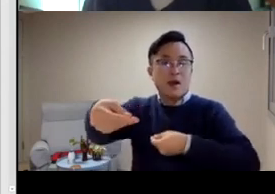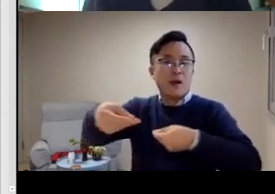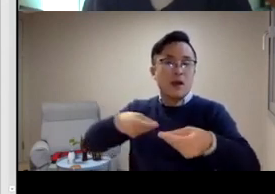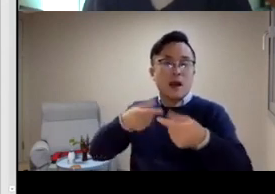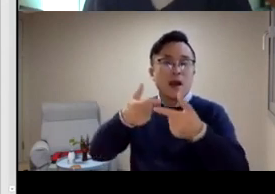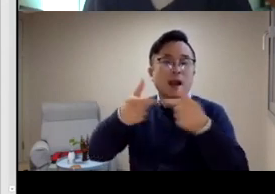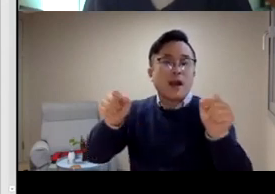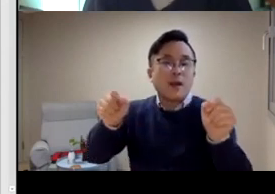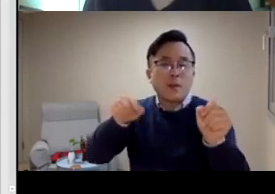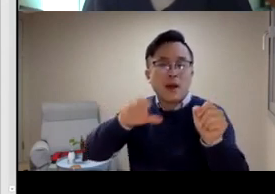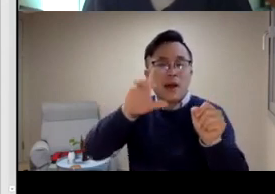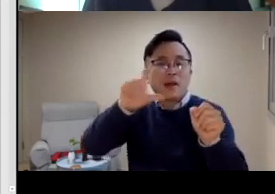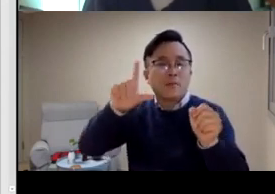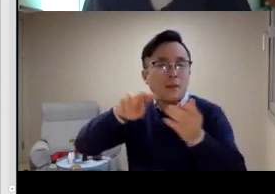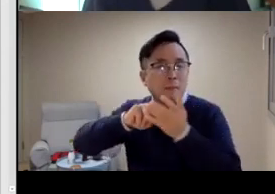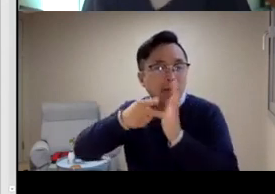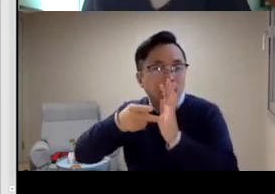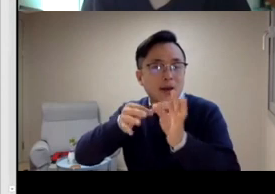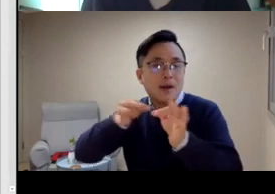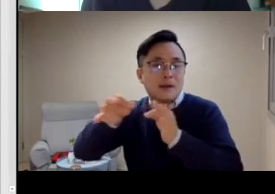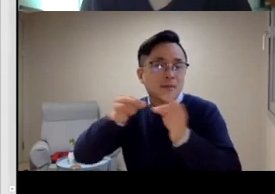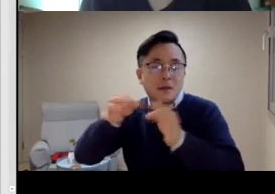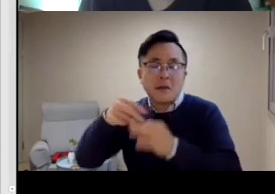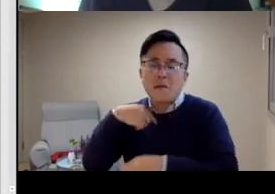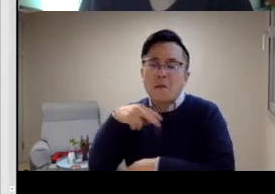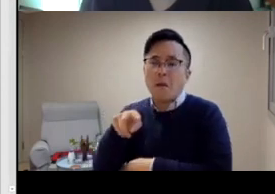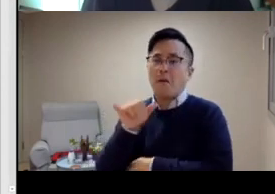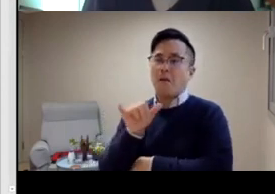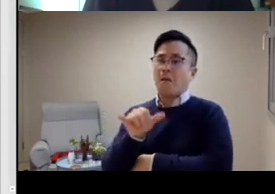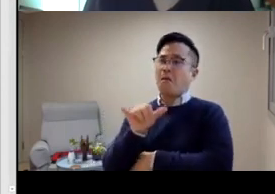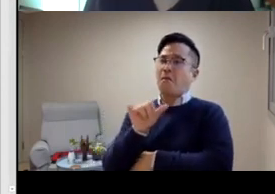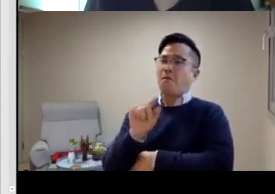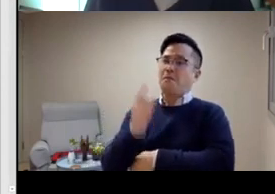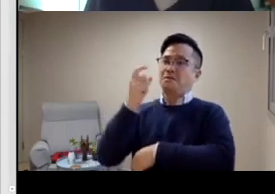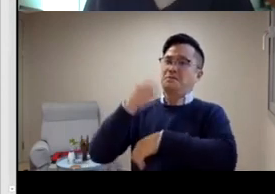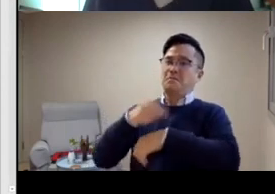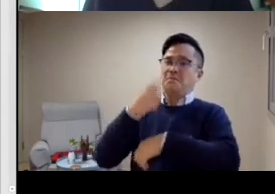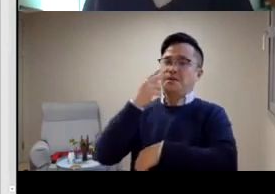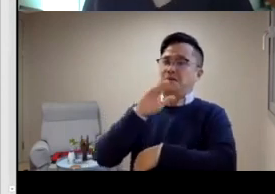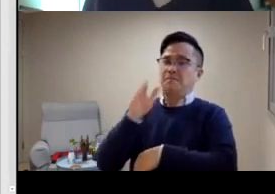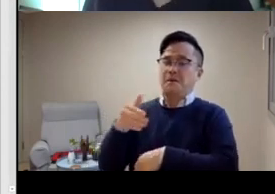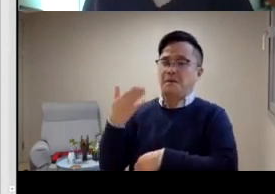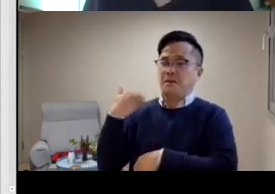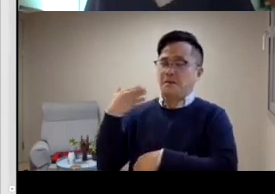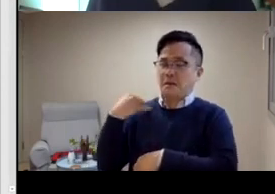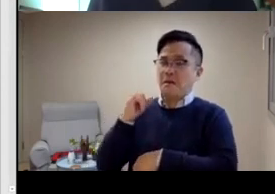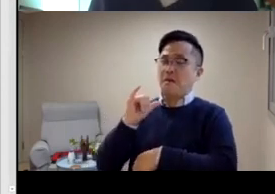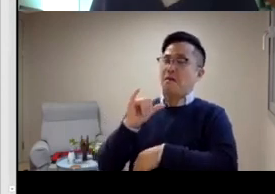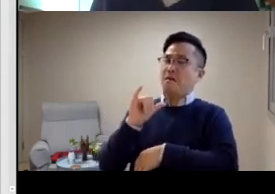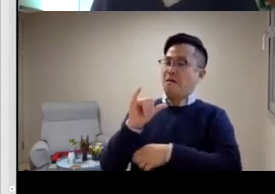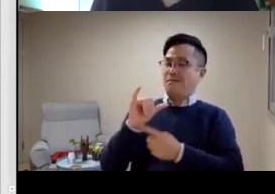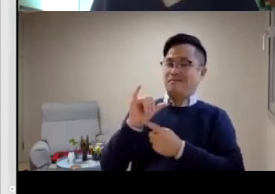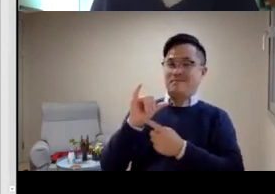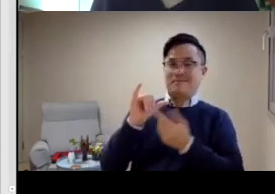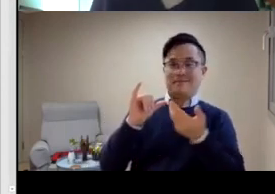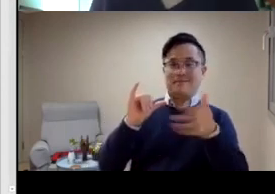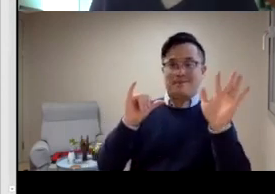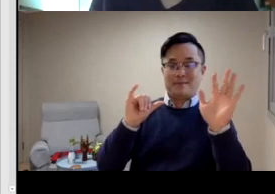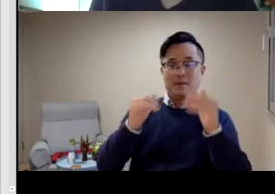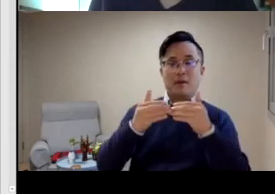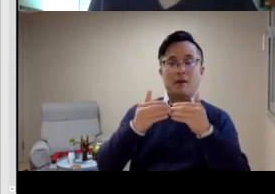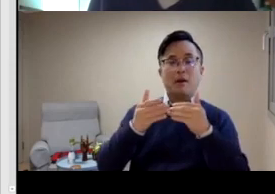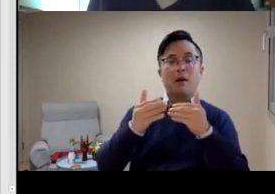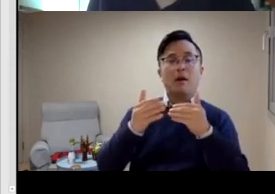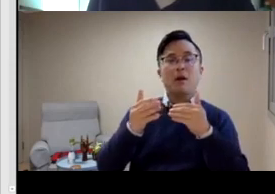Korea to give data for her master's thesis for her research. So that was my really first time to be in touch